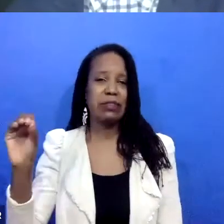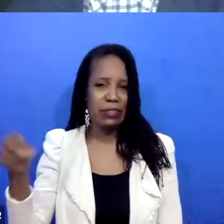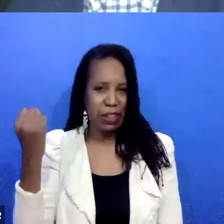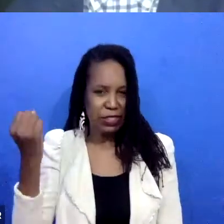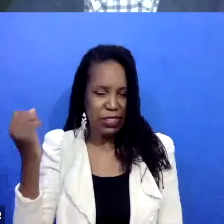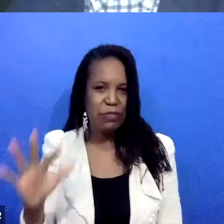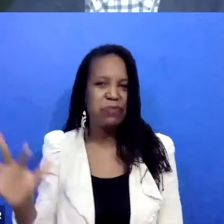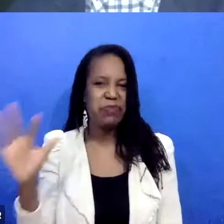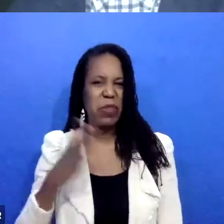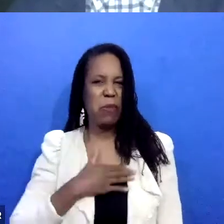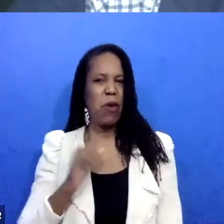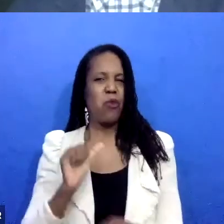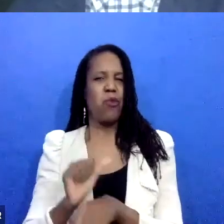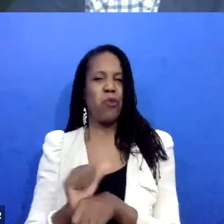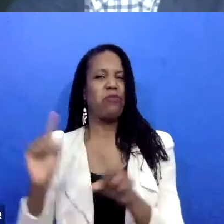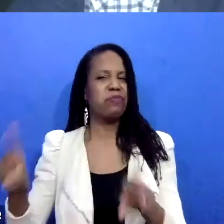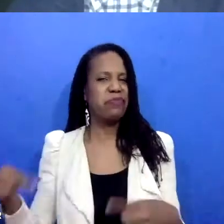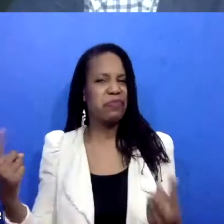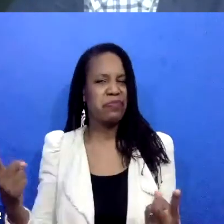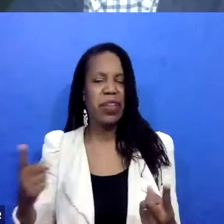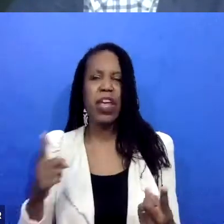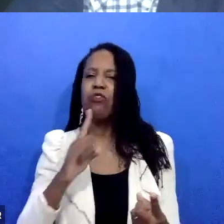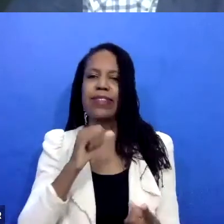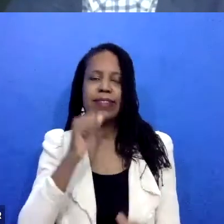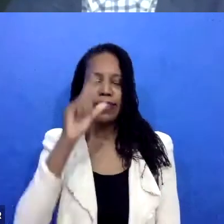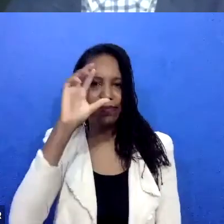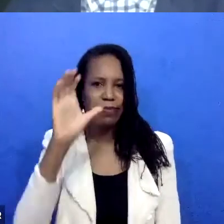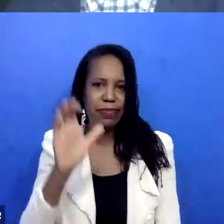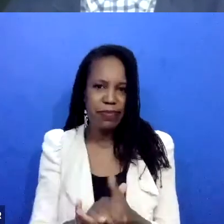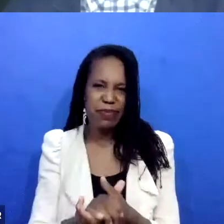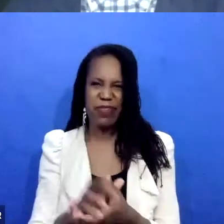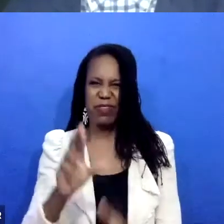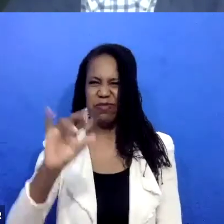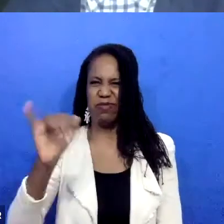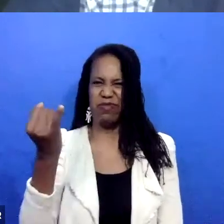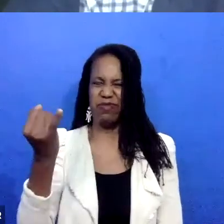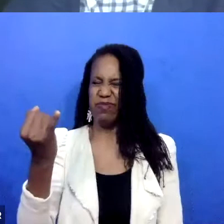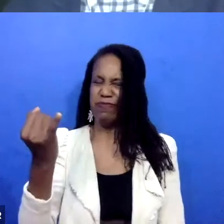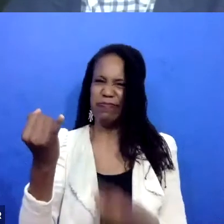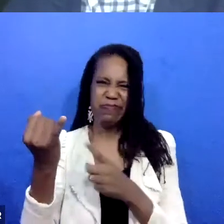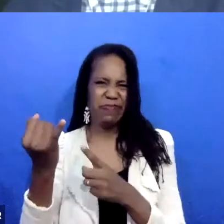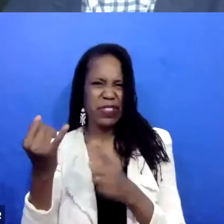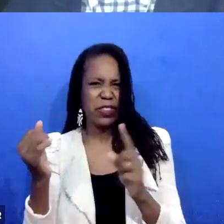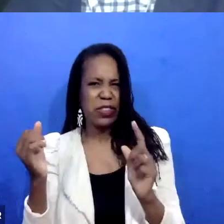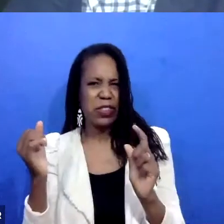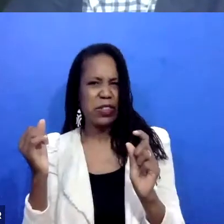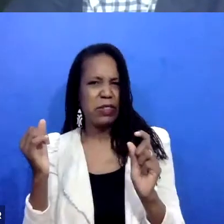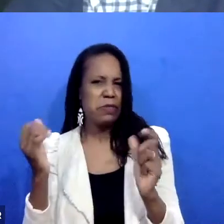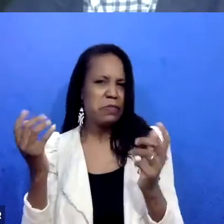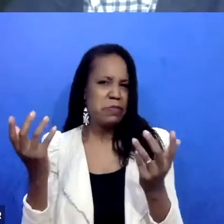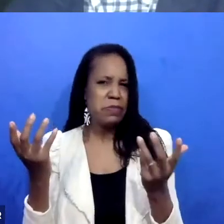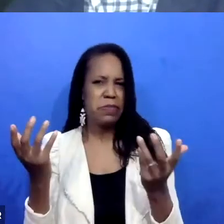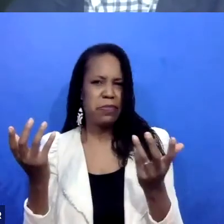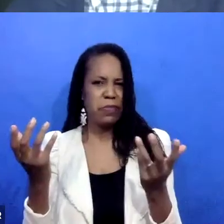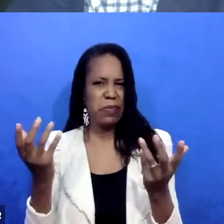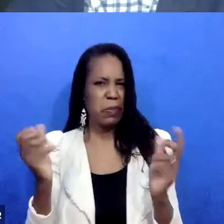didn't believe that restorative justice, I could really get my start in restorative justice, or that the world